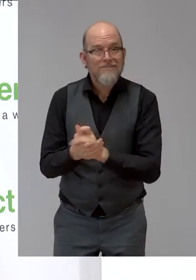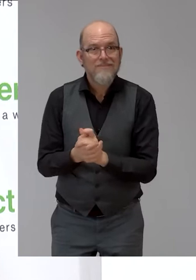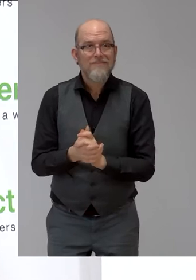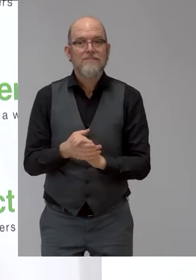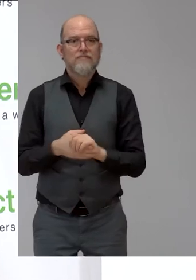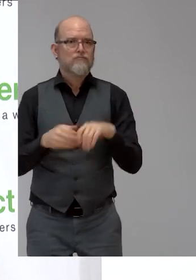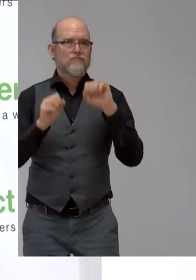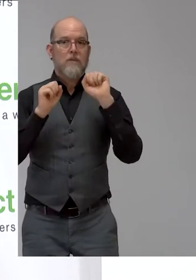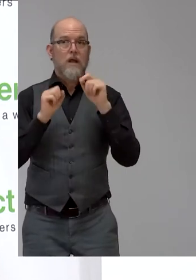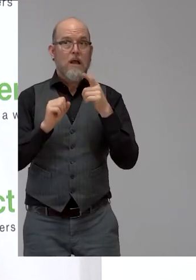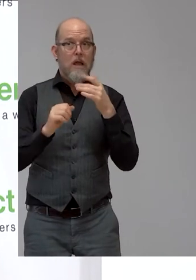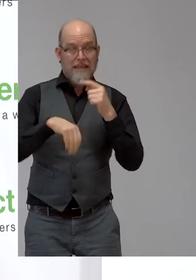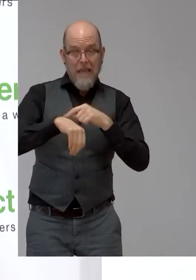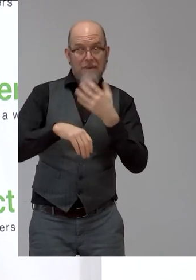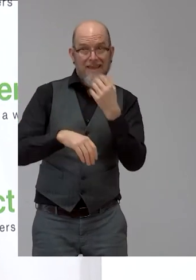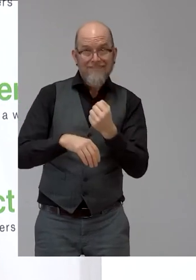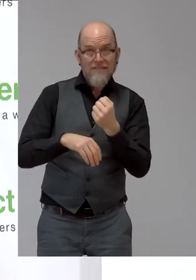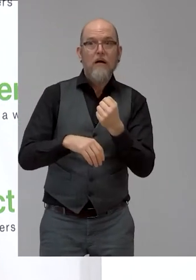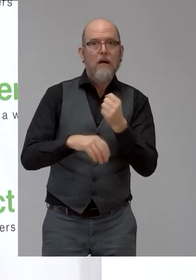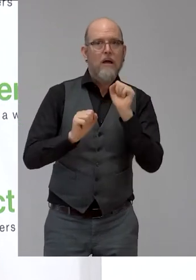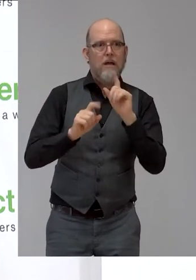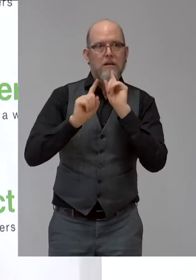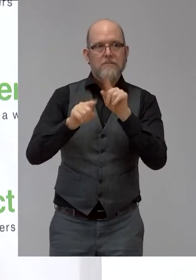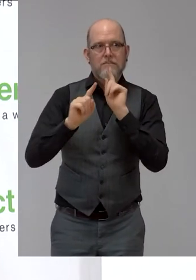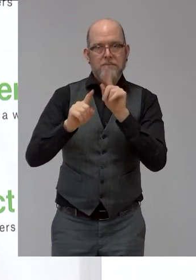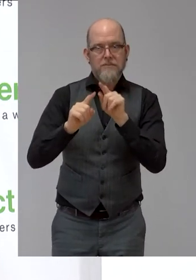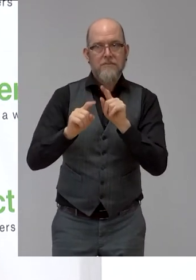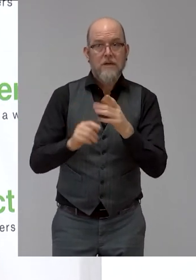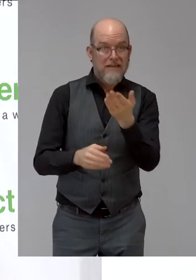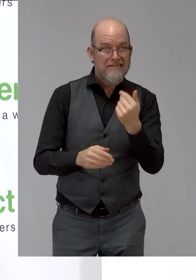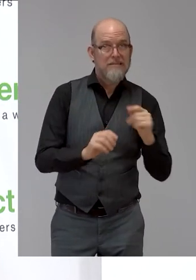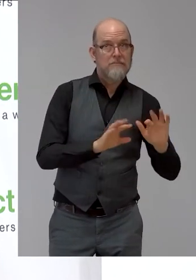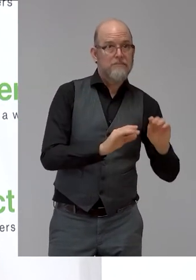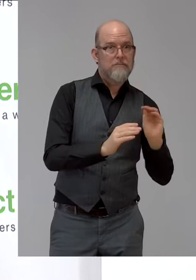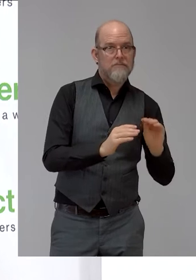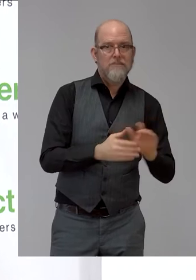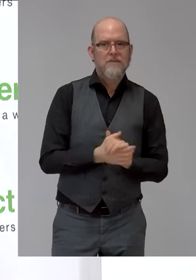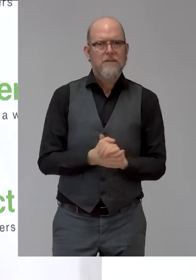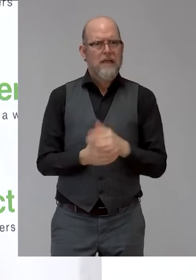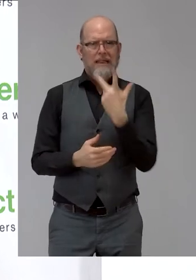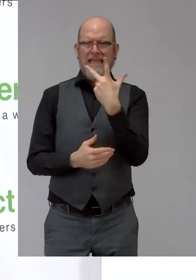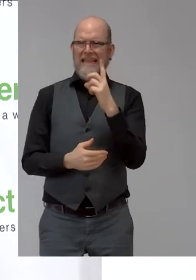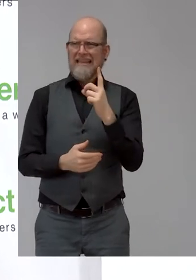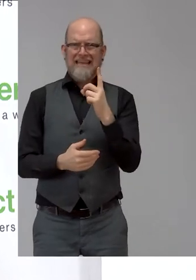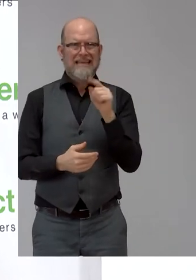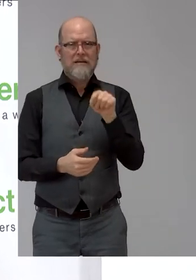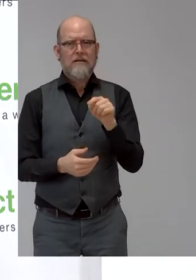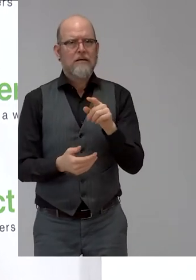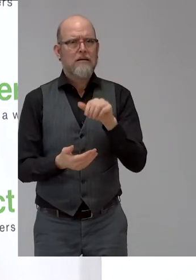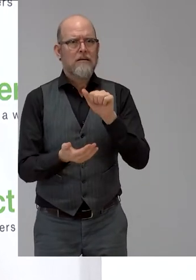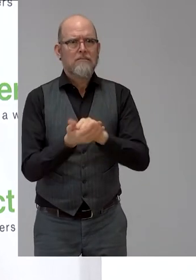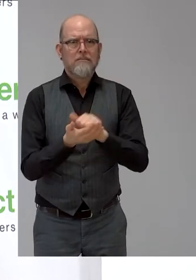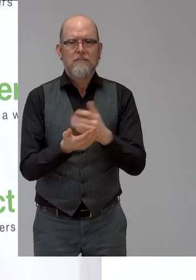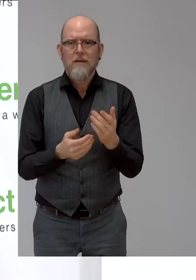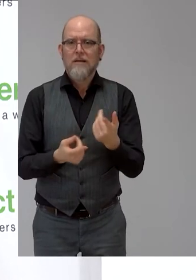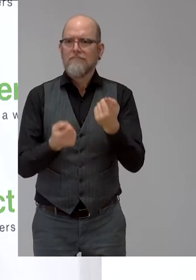printing and where are its origins? Chuck Hull is considered the father of 3D